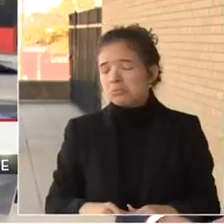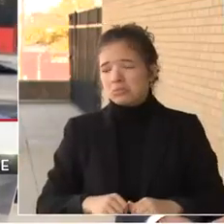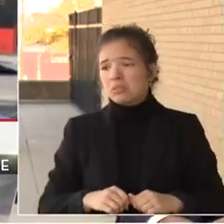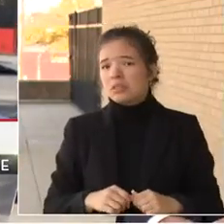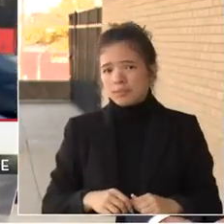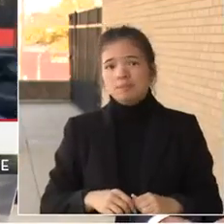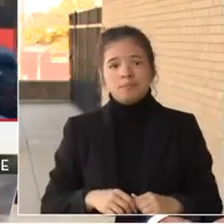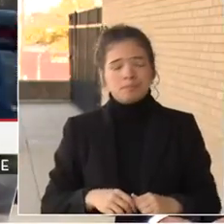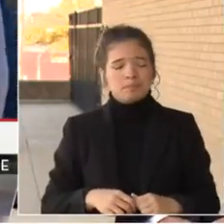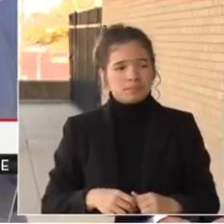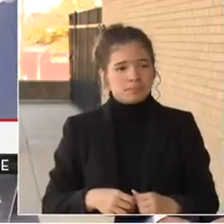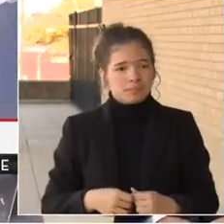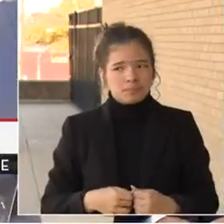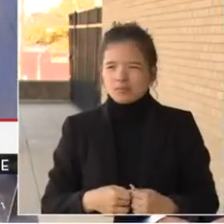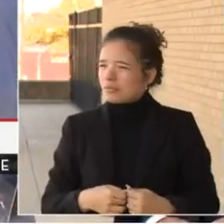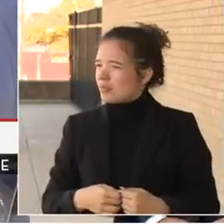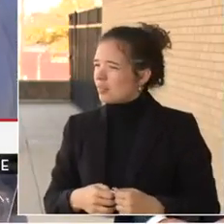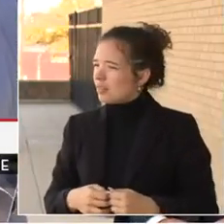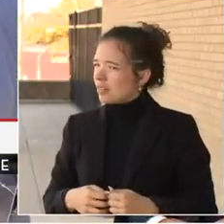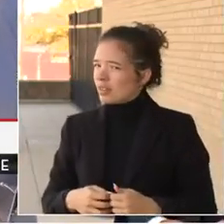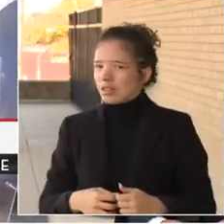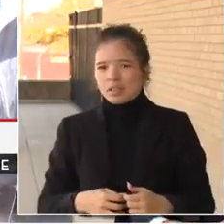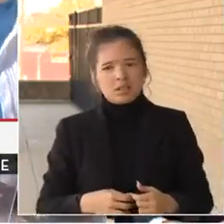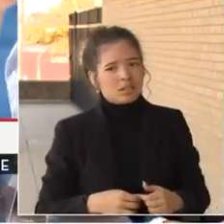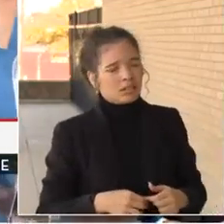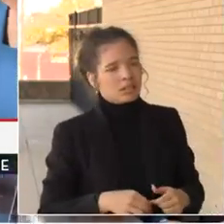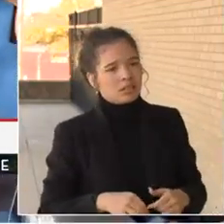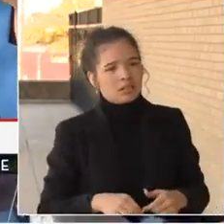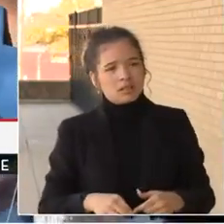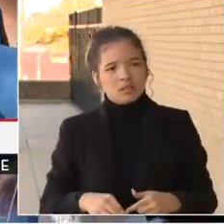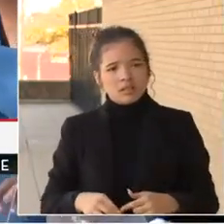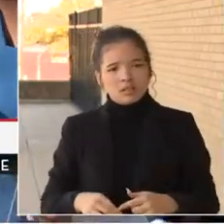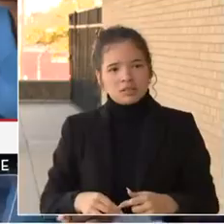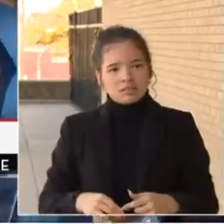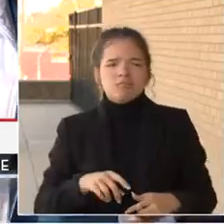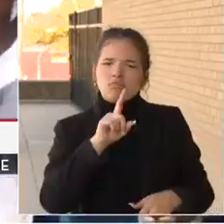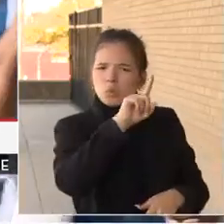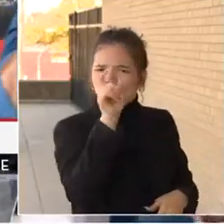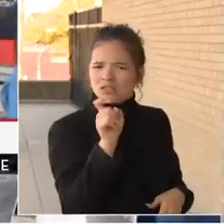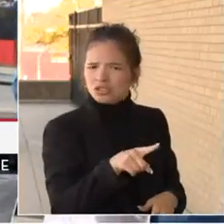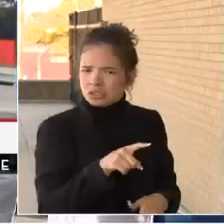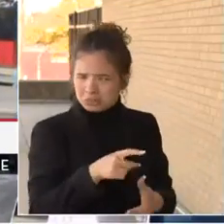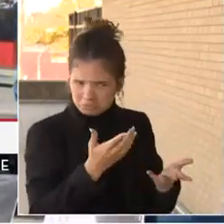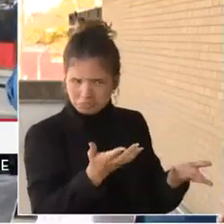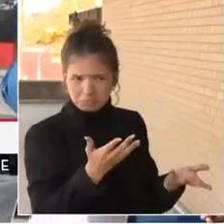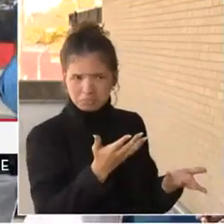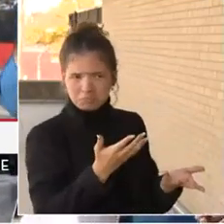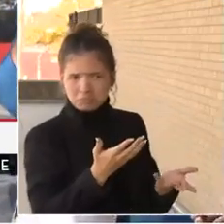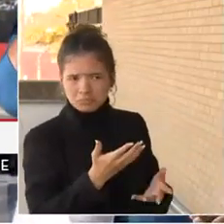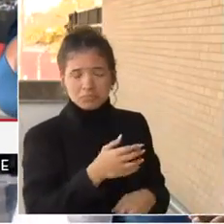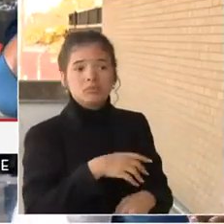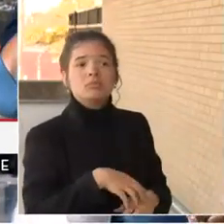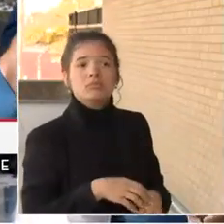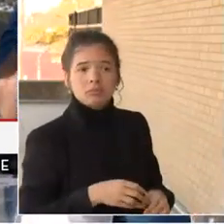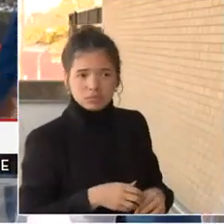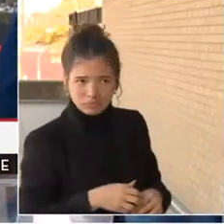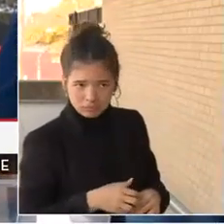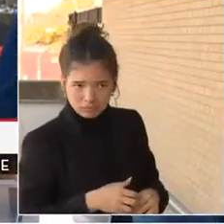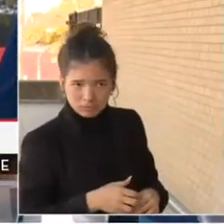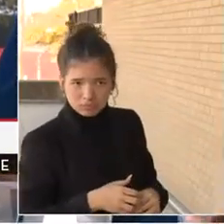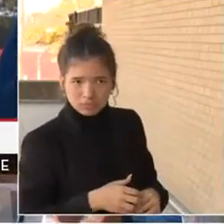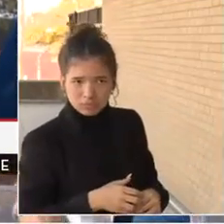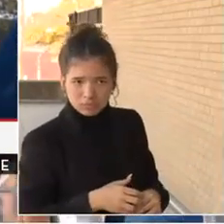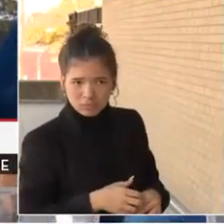Go ahead. So, okay, so we have a man that told us that he's afraid to leave his house. This is after the shooting and the